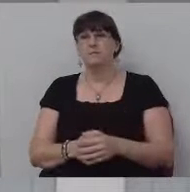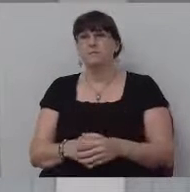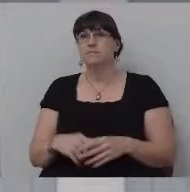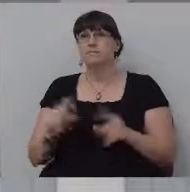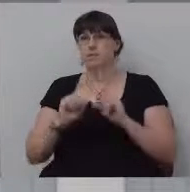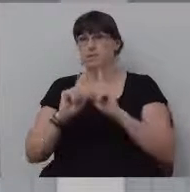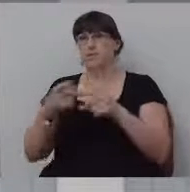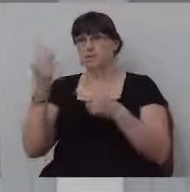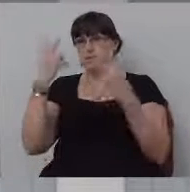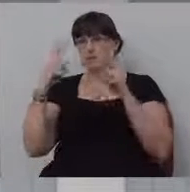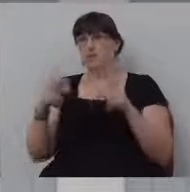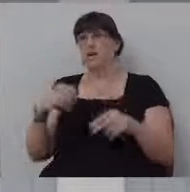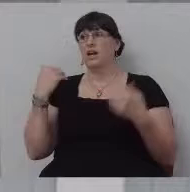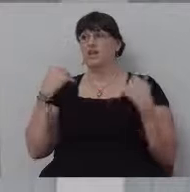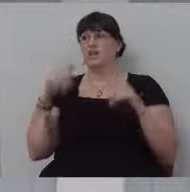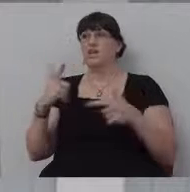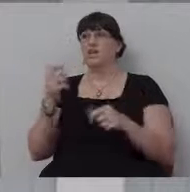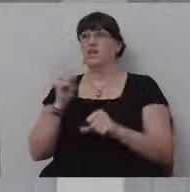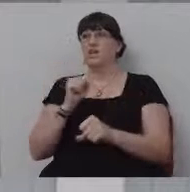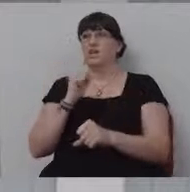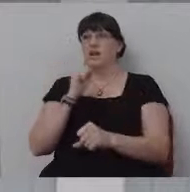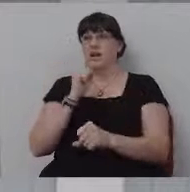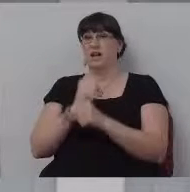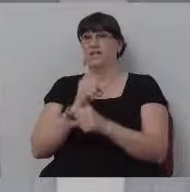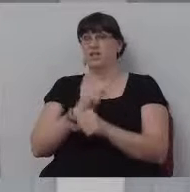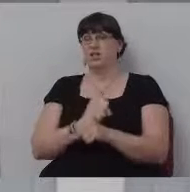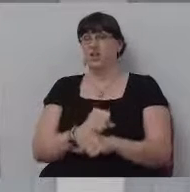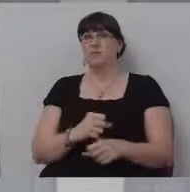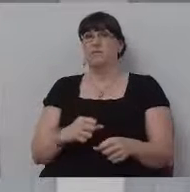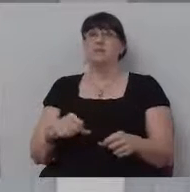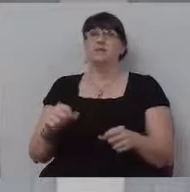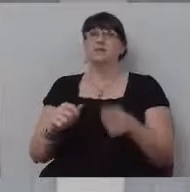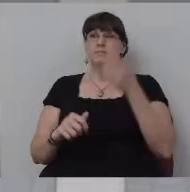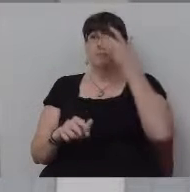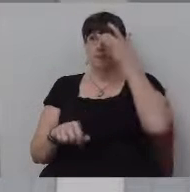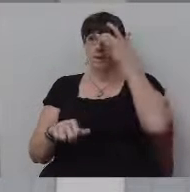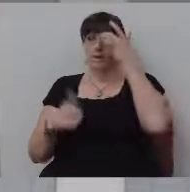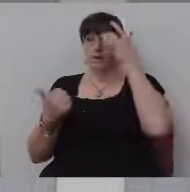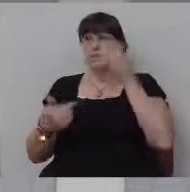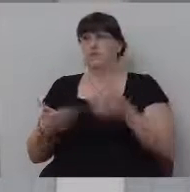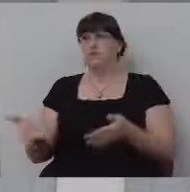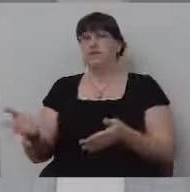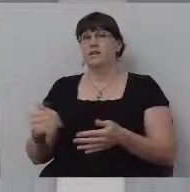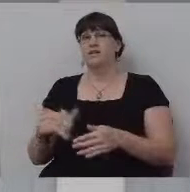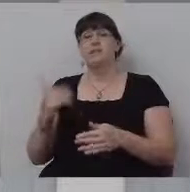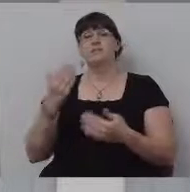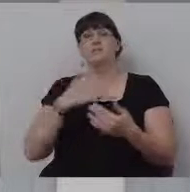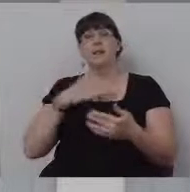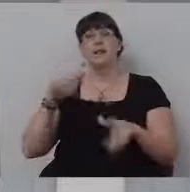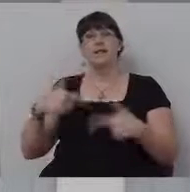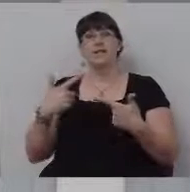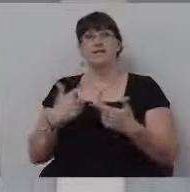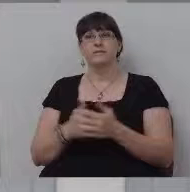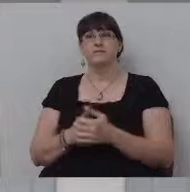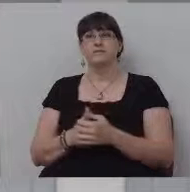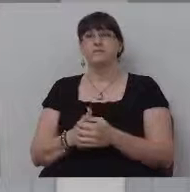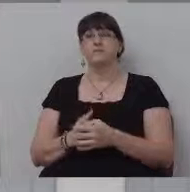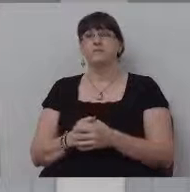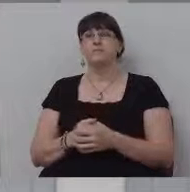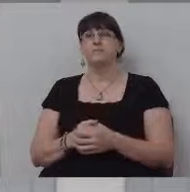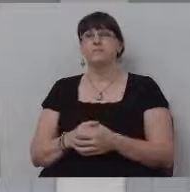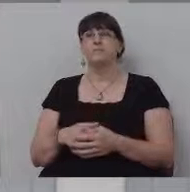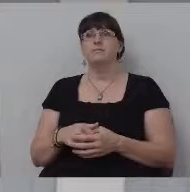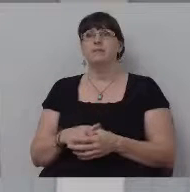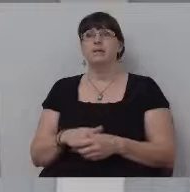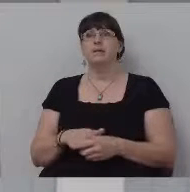work, and I work five days a week. I got a girlfriend that I want to see, and I've got some other things, some other interests in my life as well. And